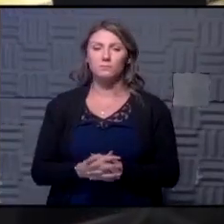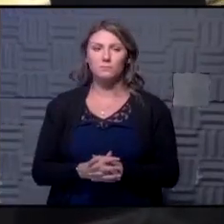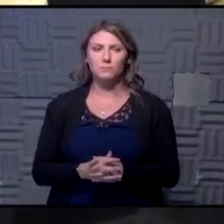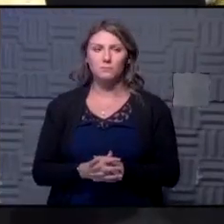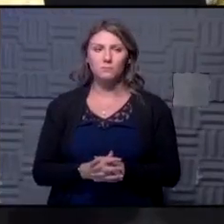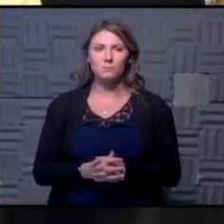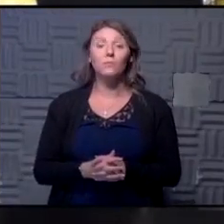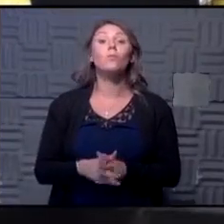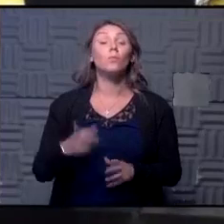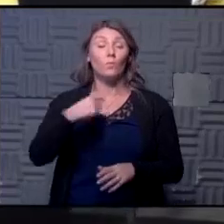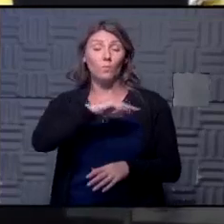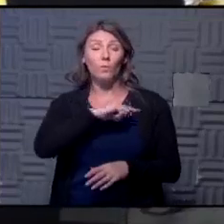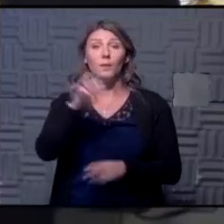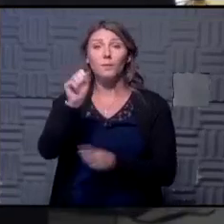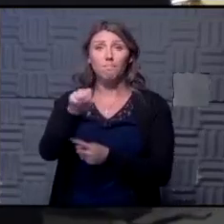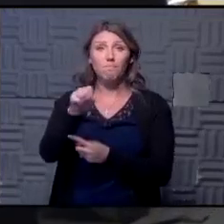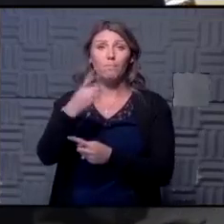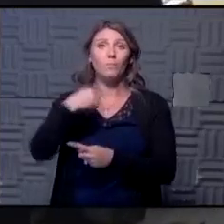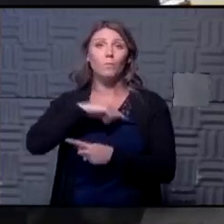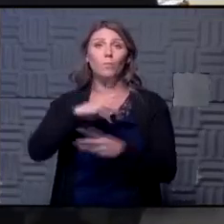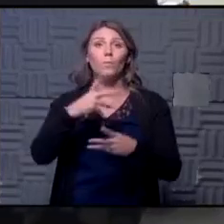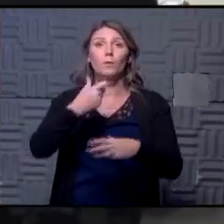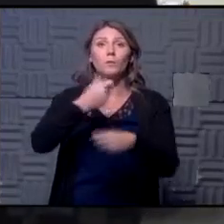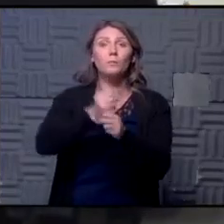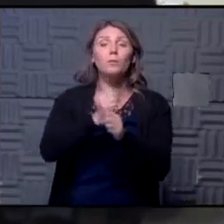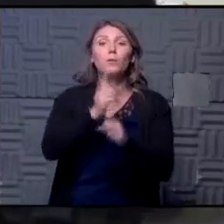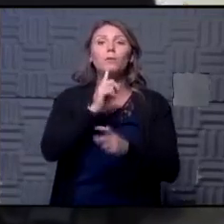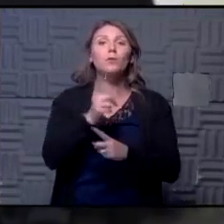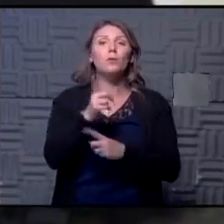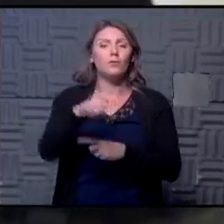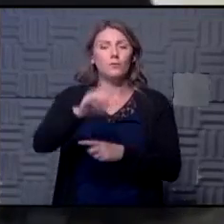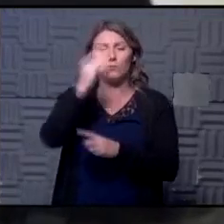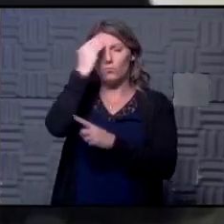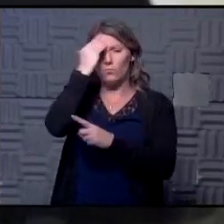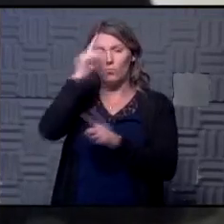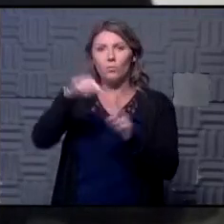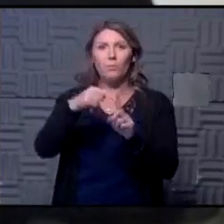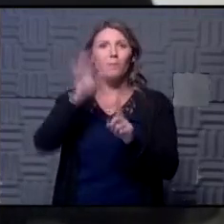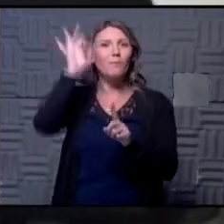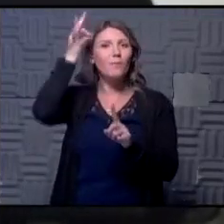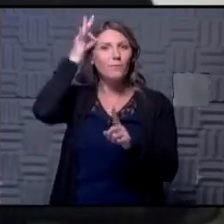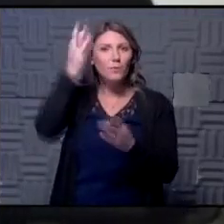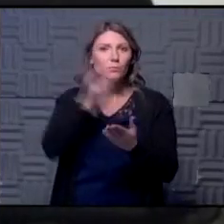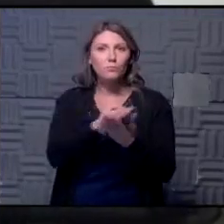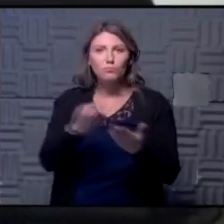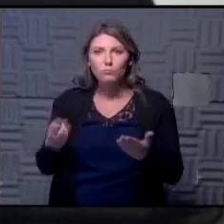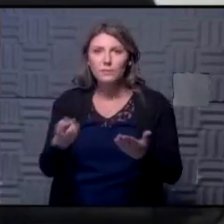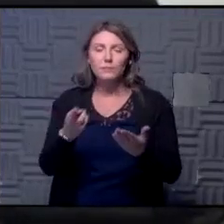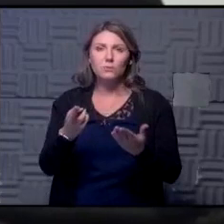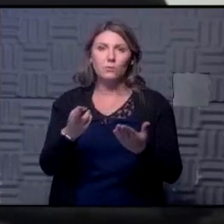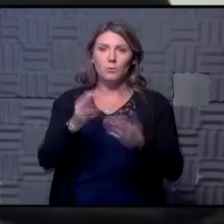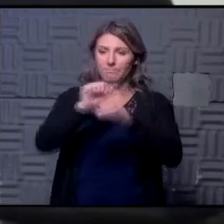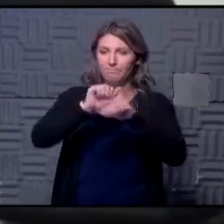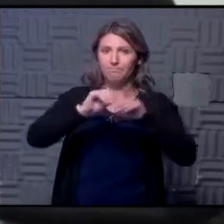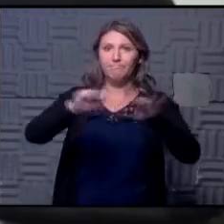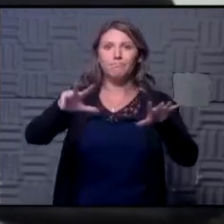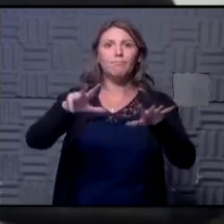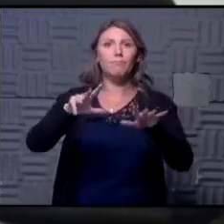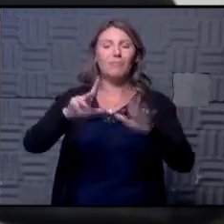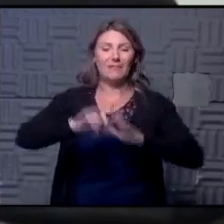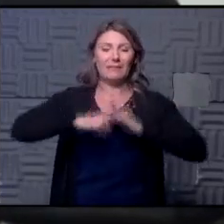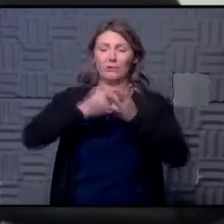we we did we want to make sure that they knew about the the federal resources that came out initially um